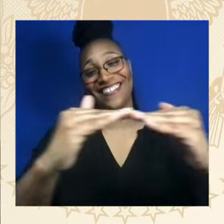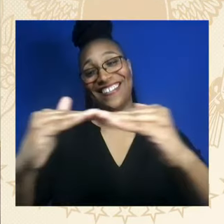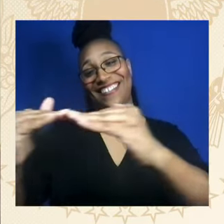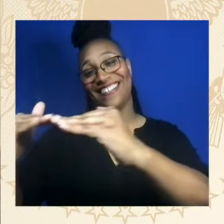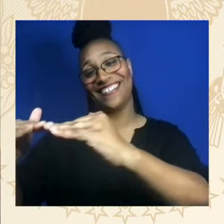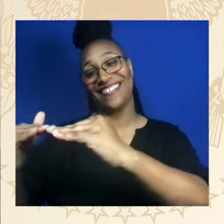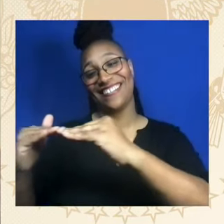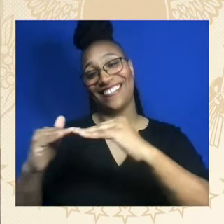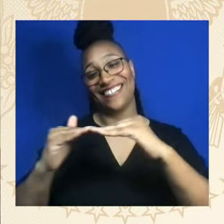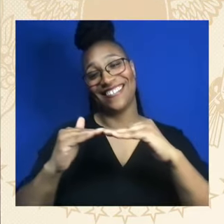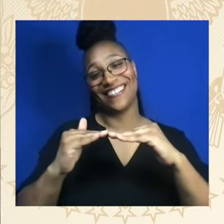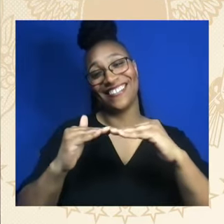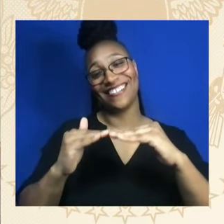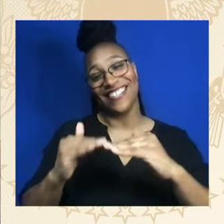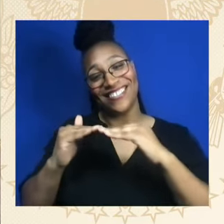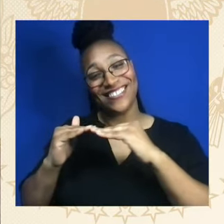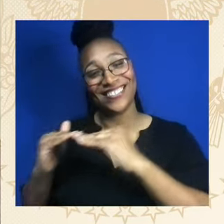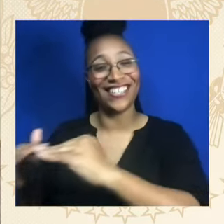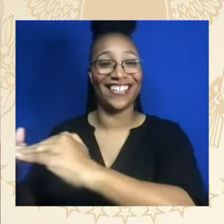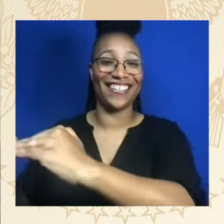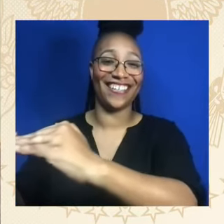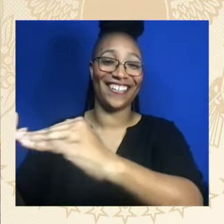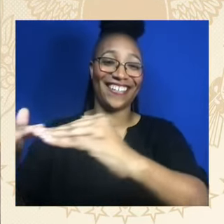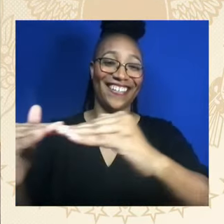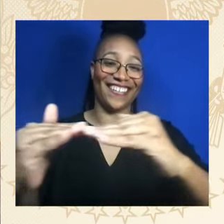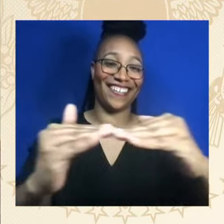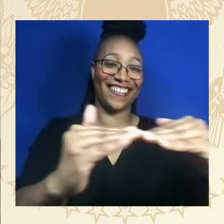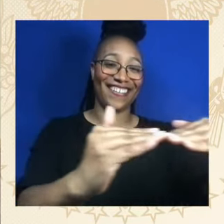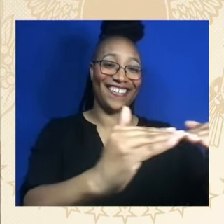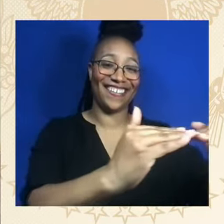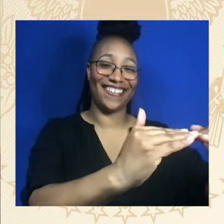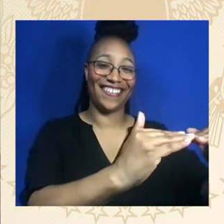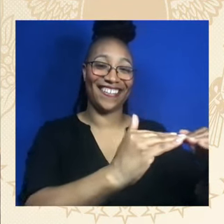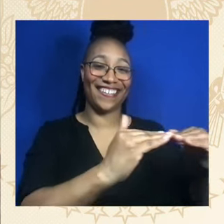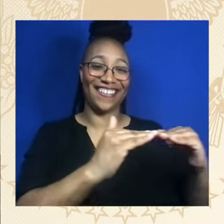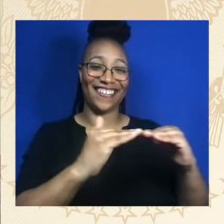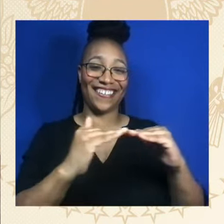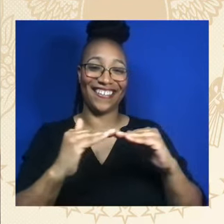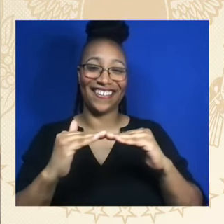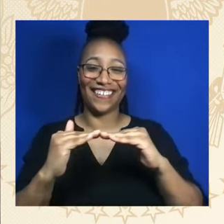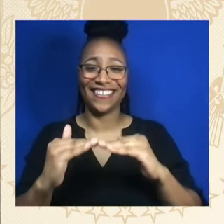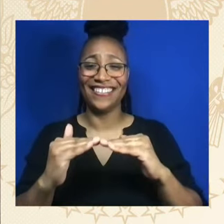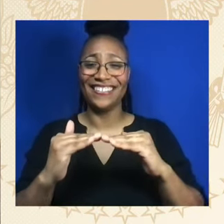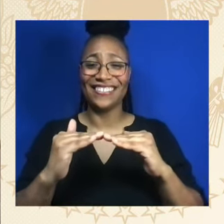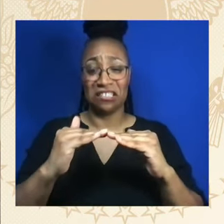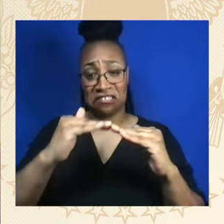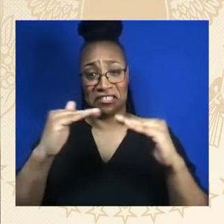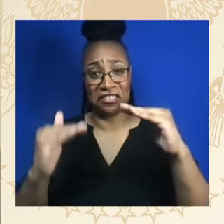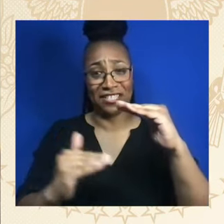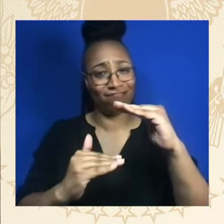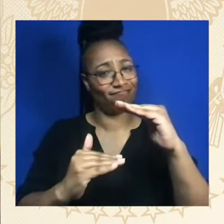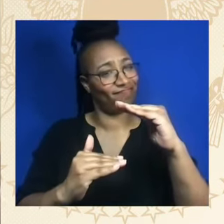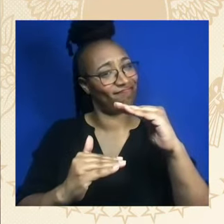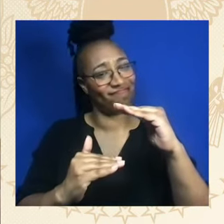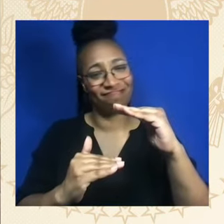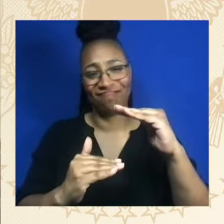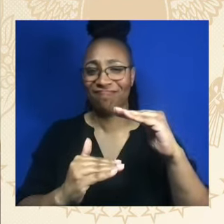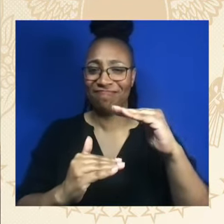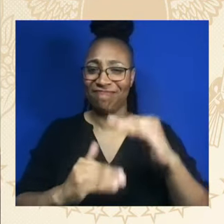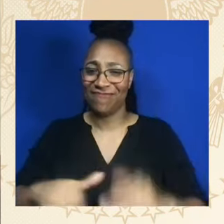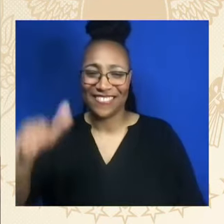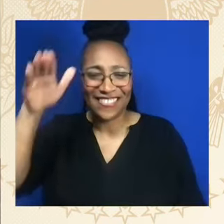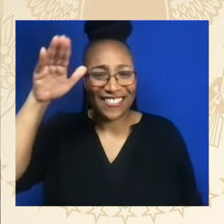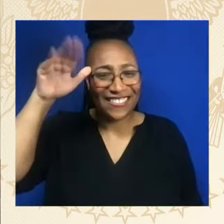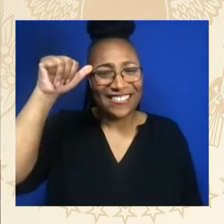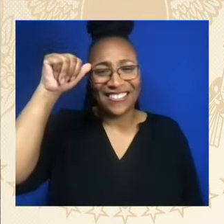man